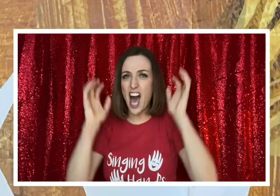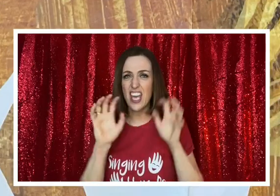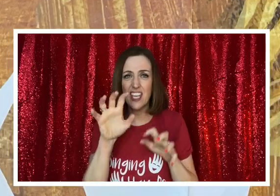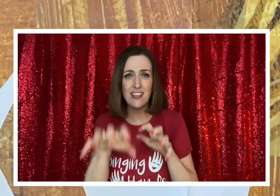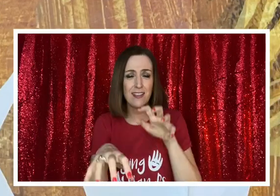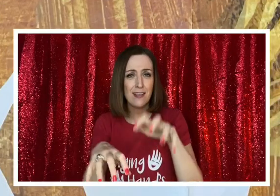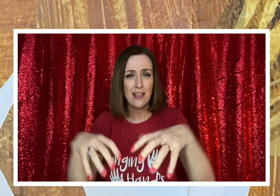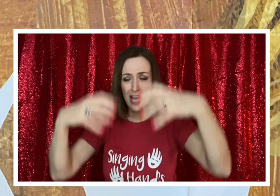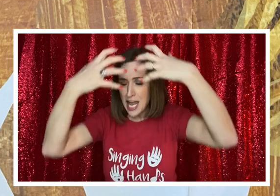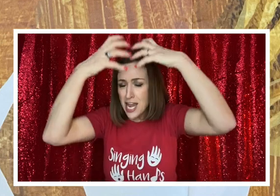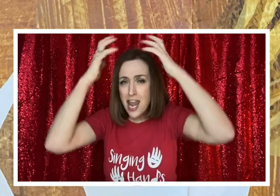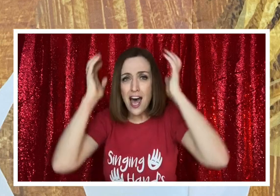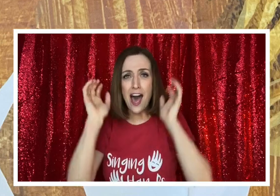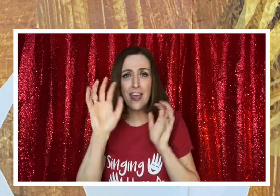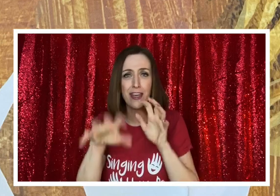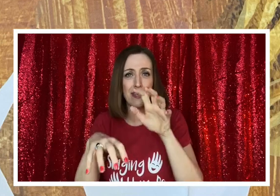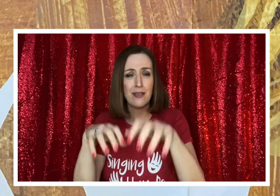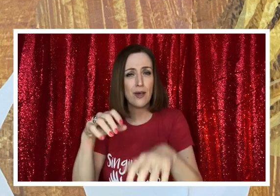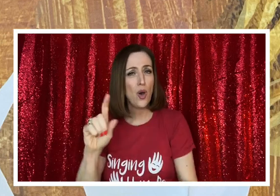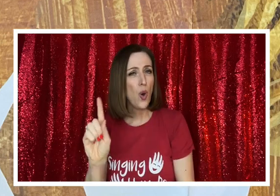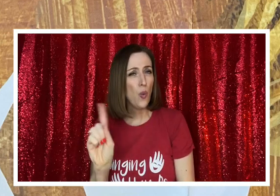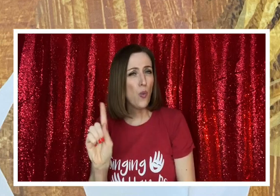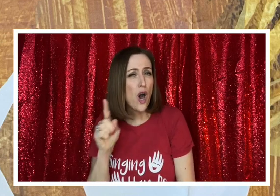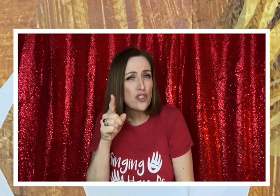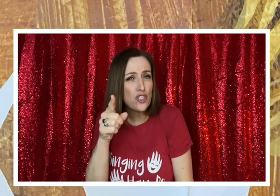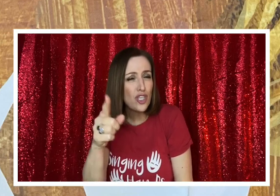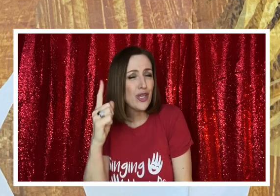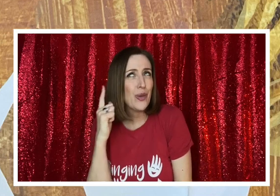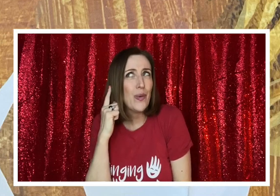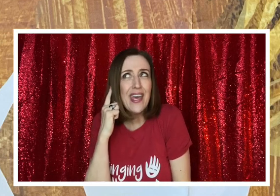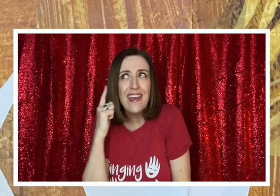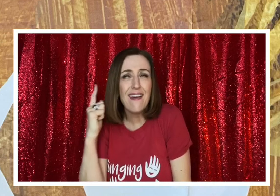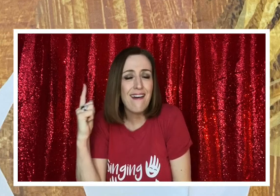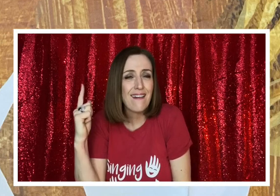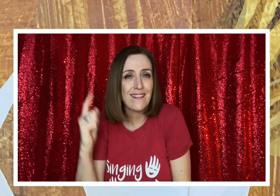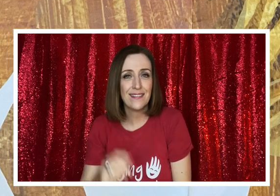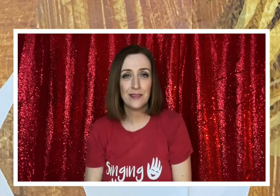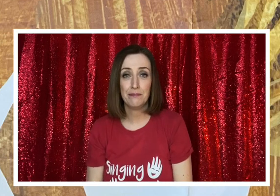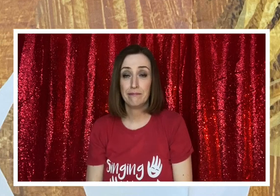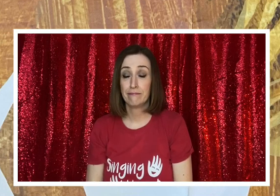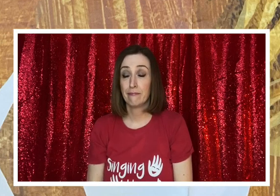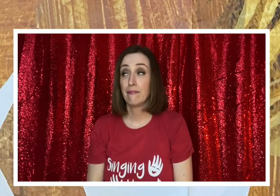Lion, lion, what do you hear?